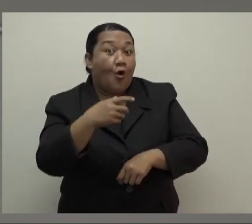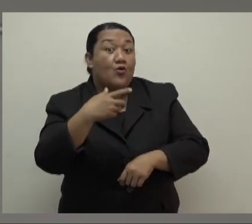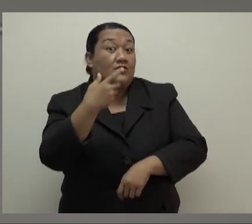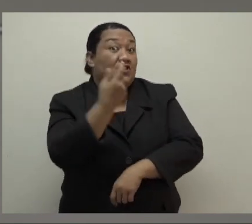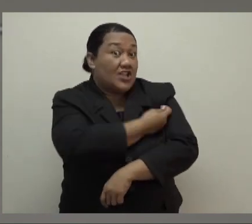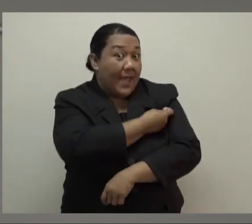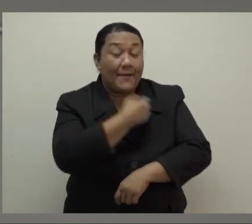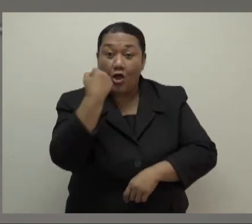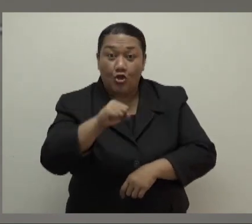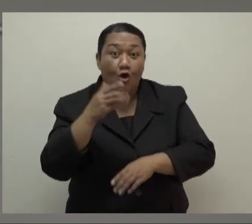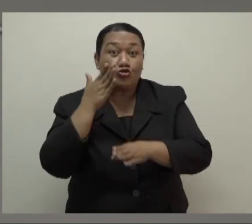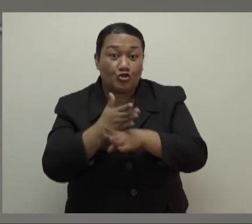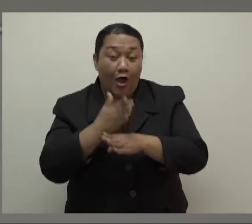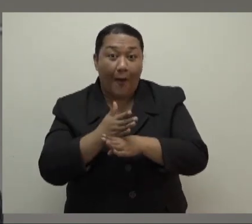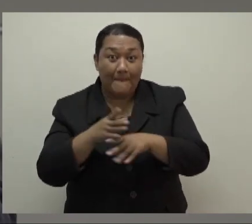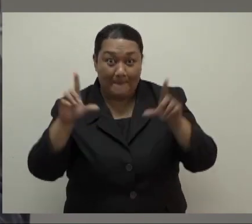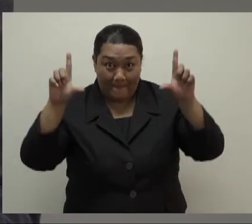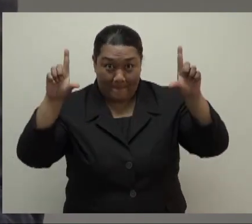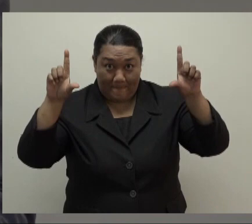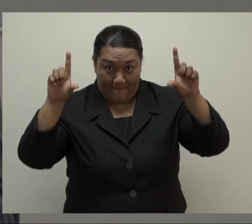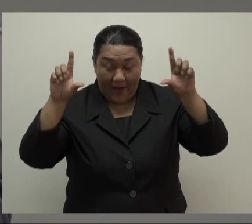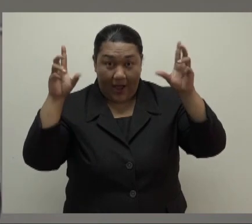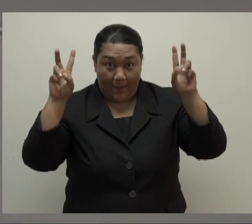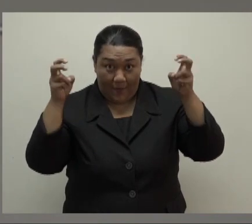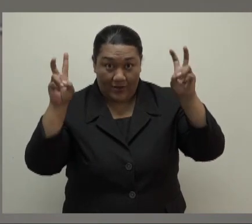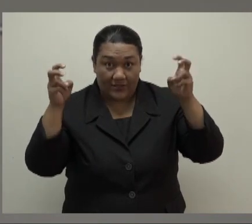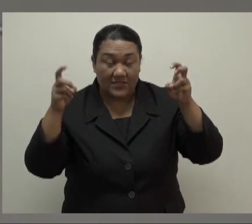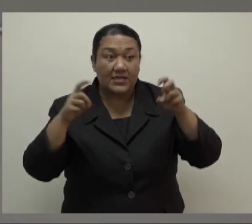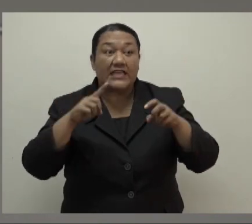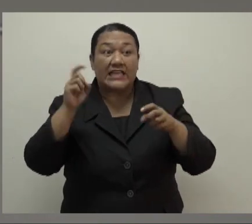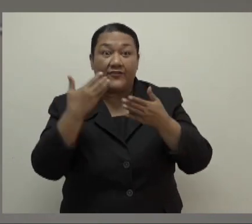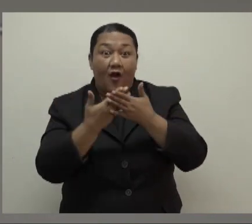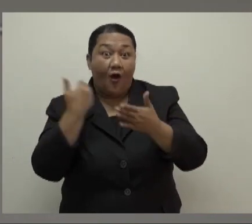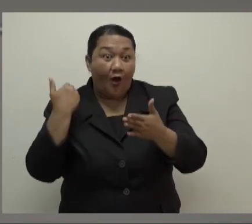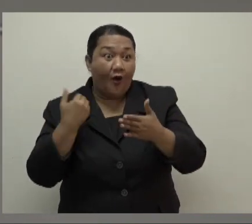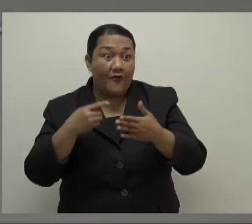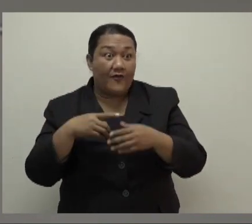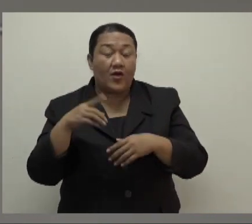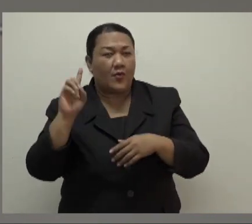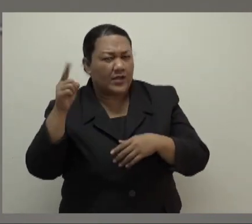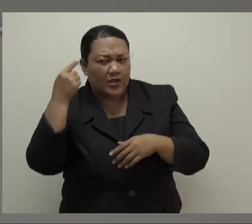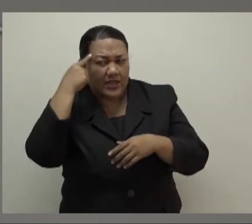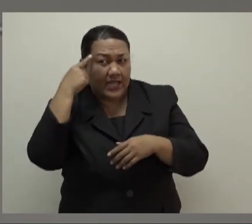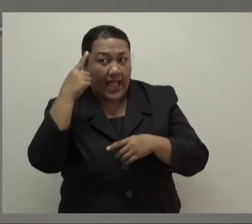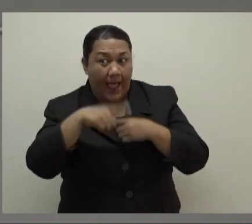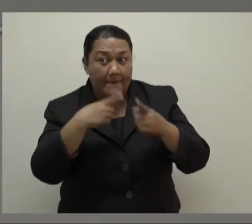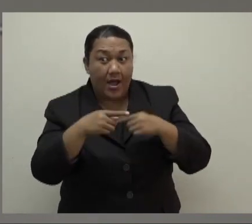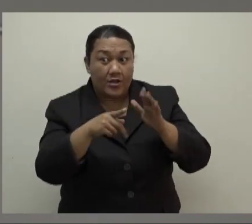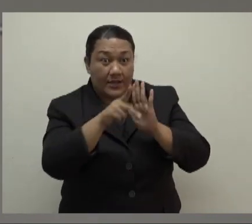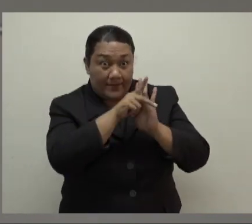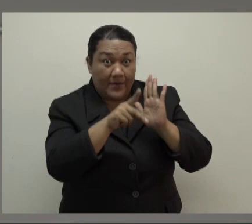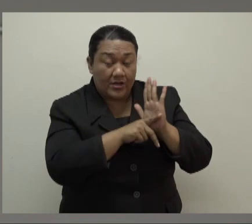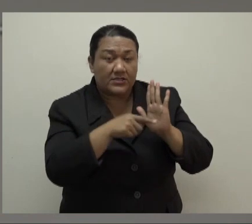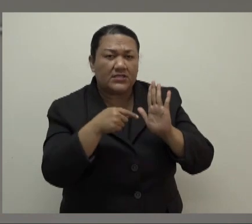who were fully vaccinated continue to get the virus and transmit it and some who are fully vaccinated? are also